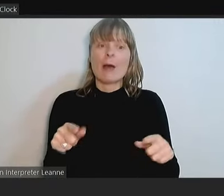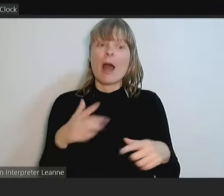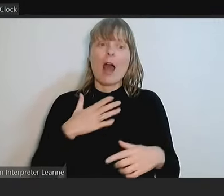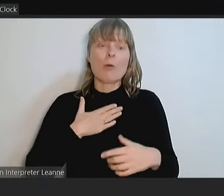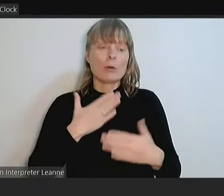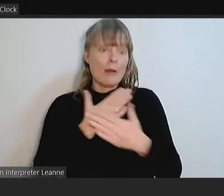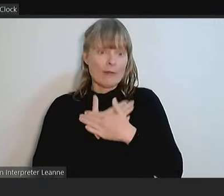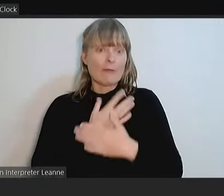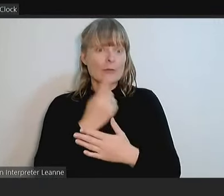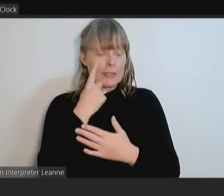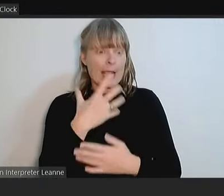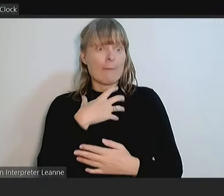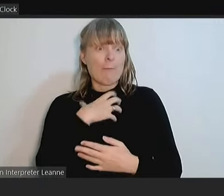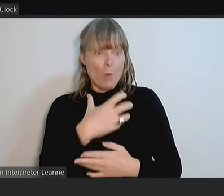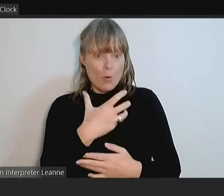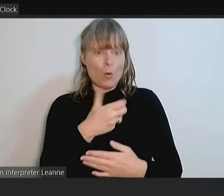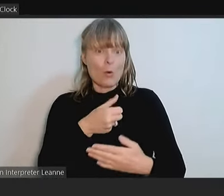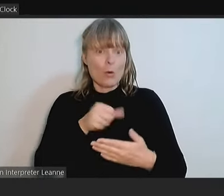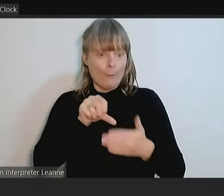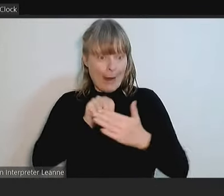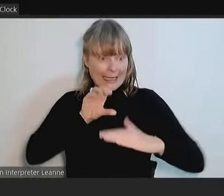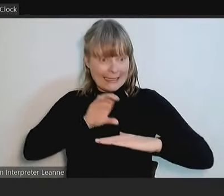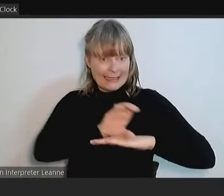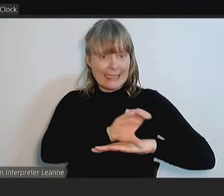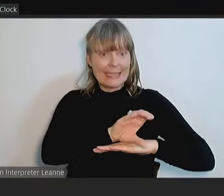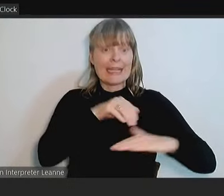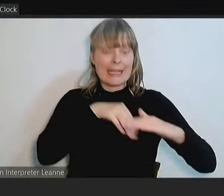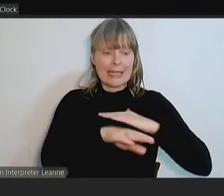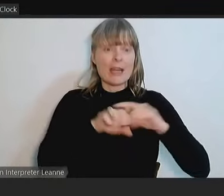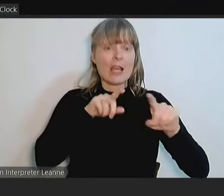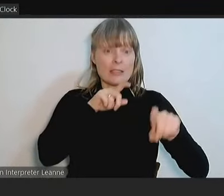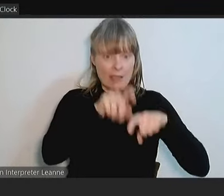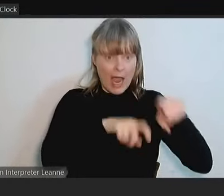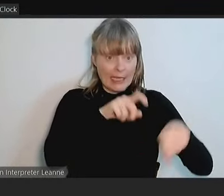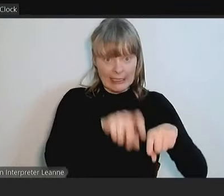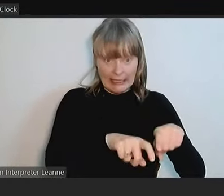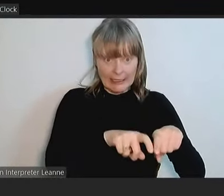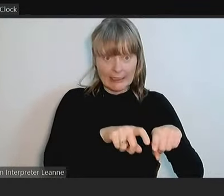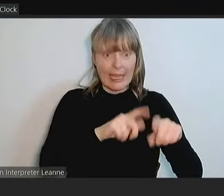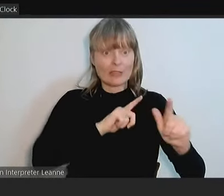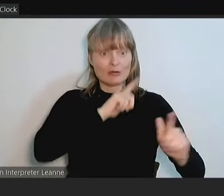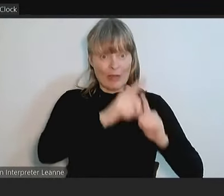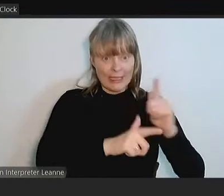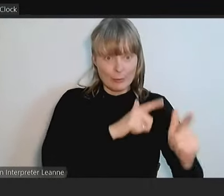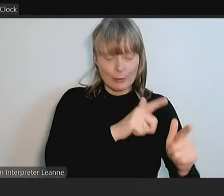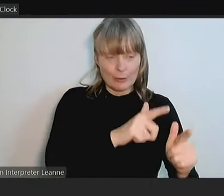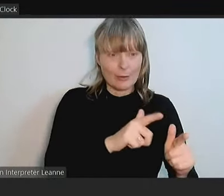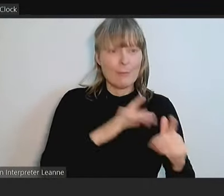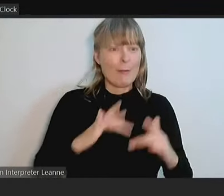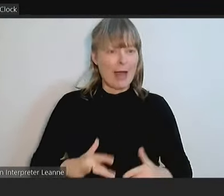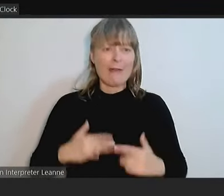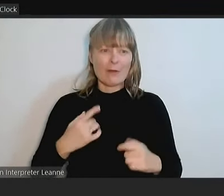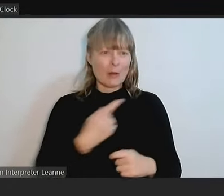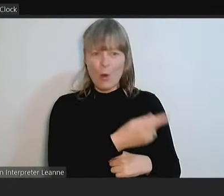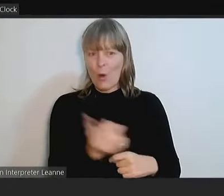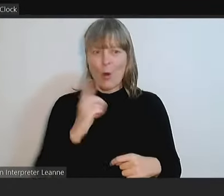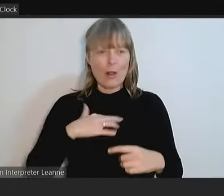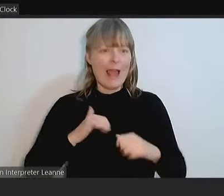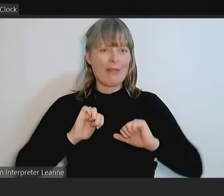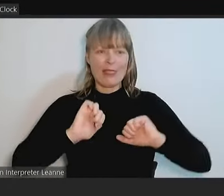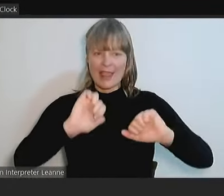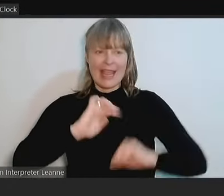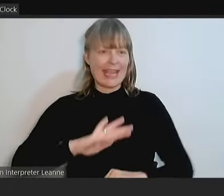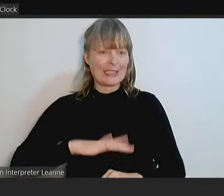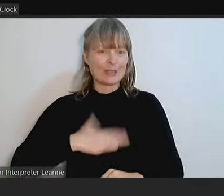more in cycling and active transport but I think everyone has things that they would like to have seen more. We did go through a